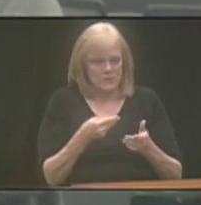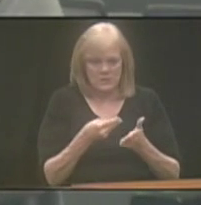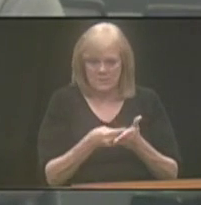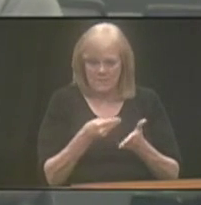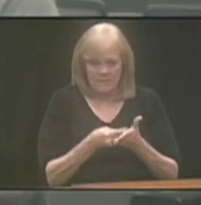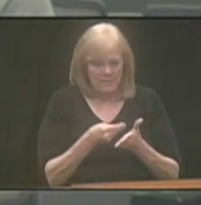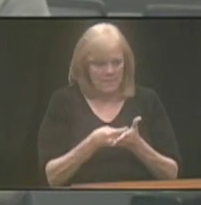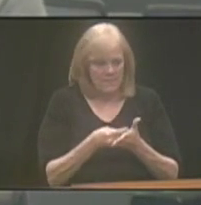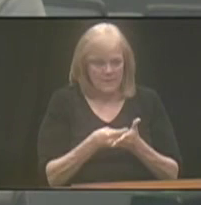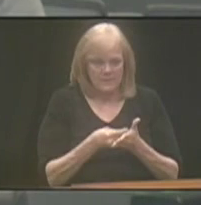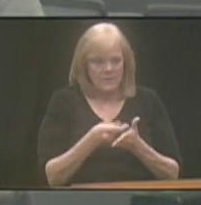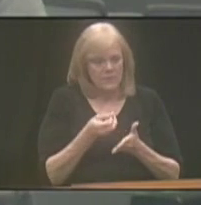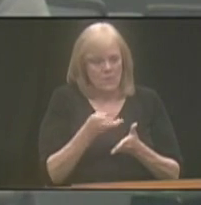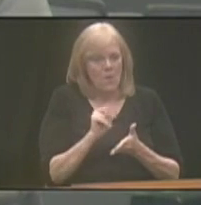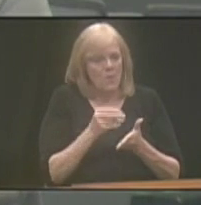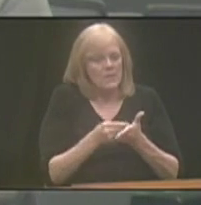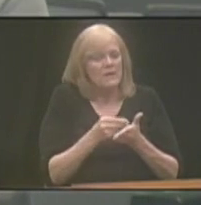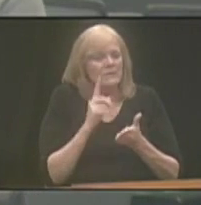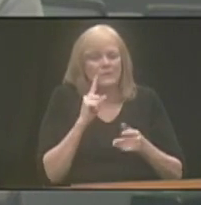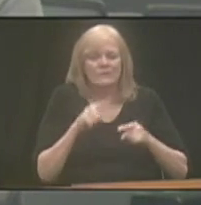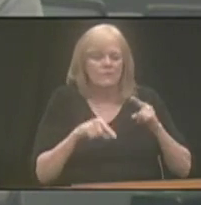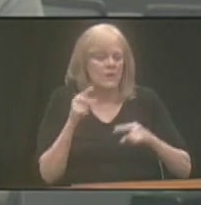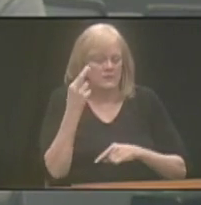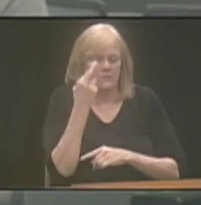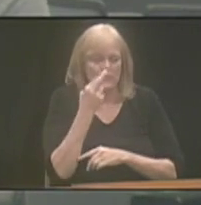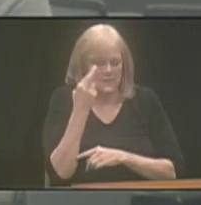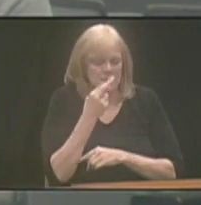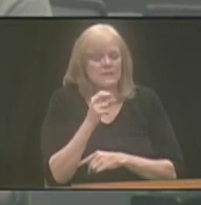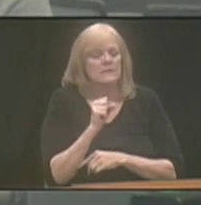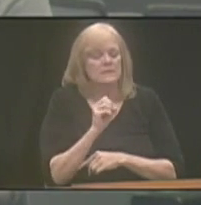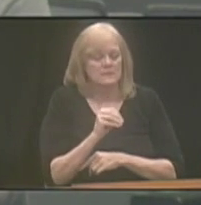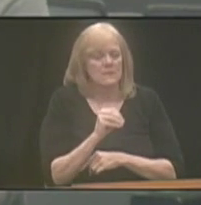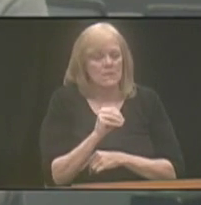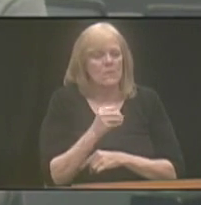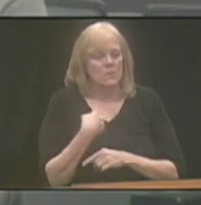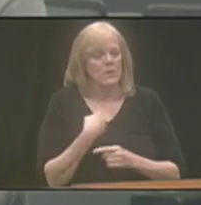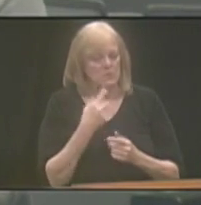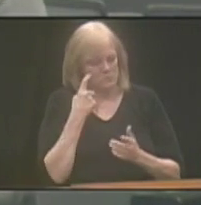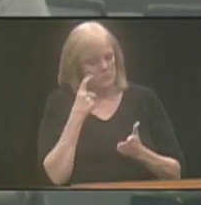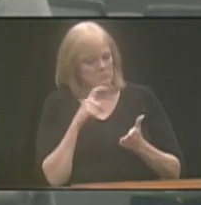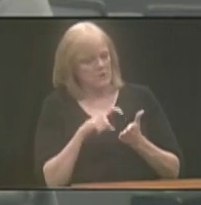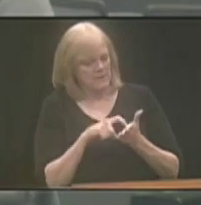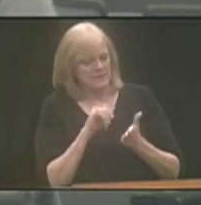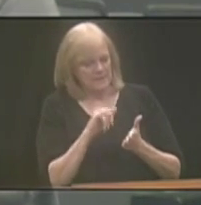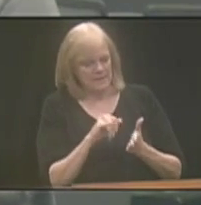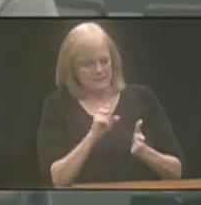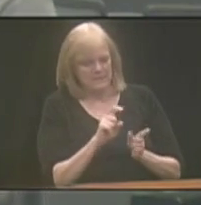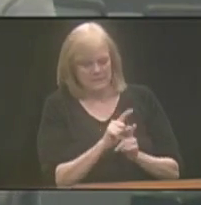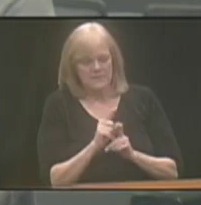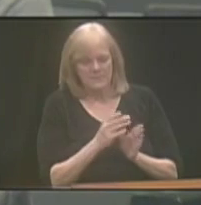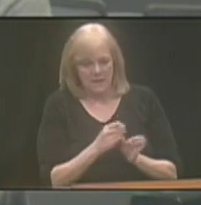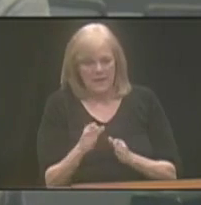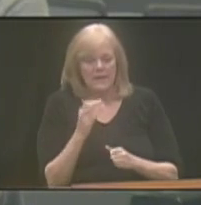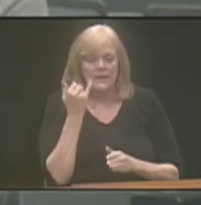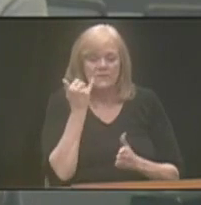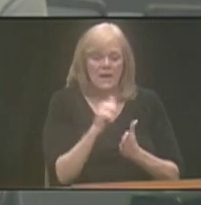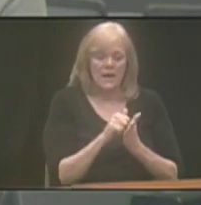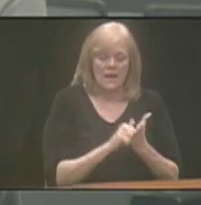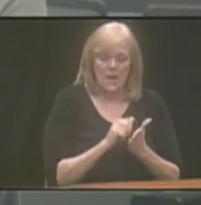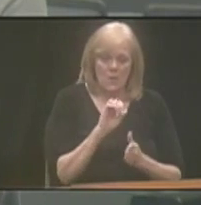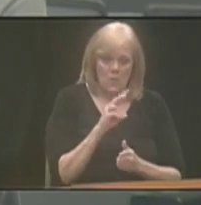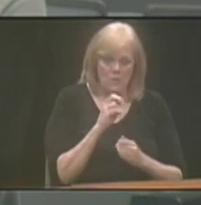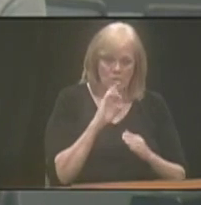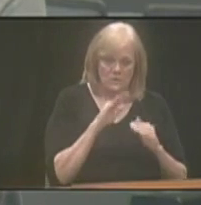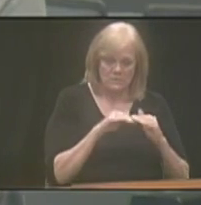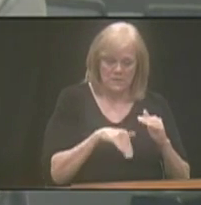own money for a variety of different reasons. So, we've recognized that as a plan. If an account owner is